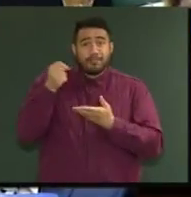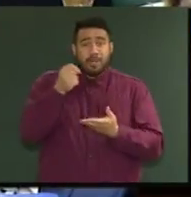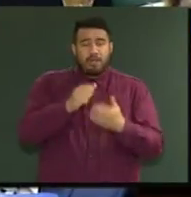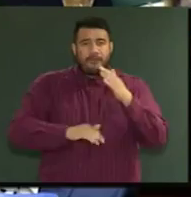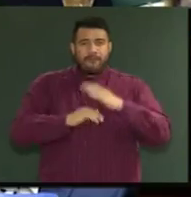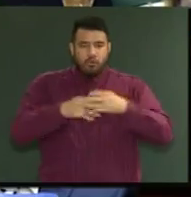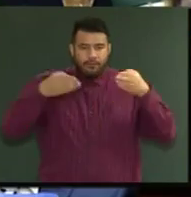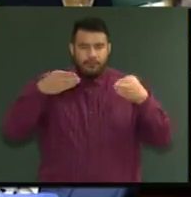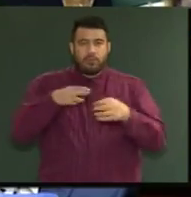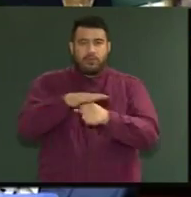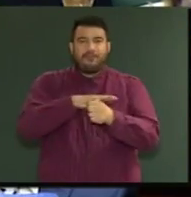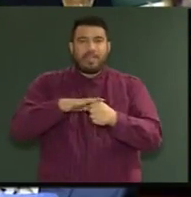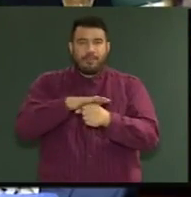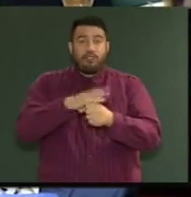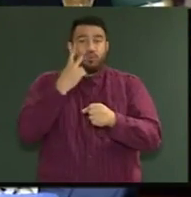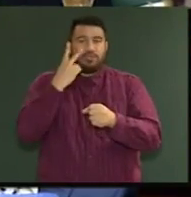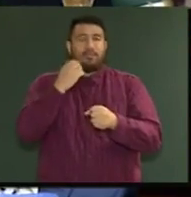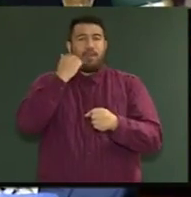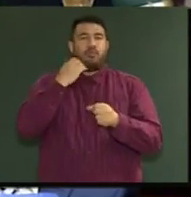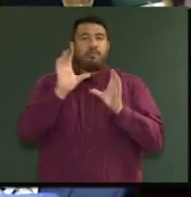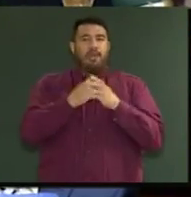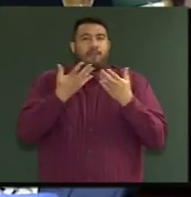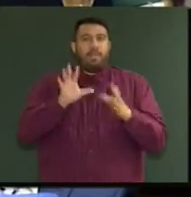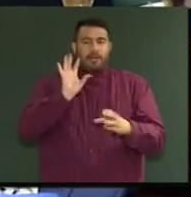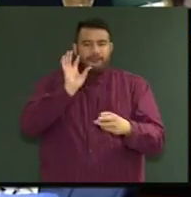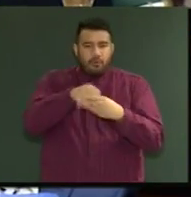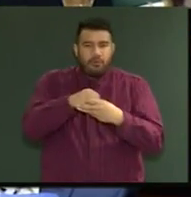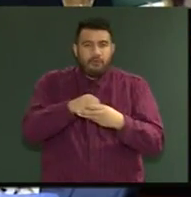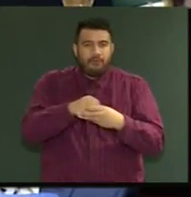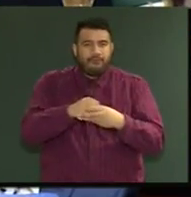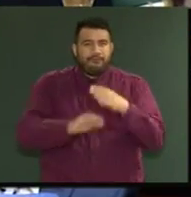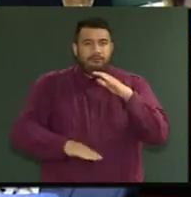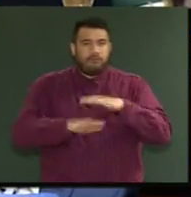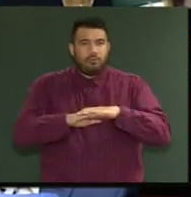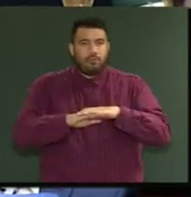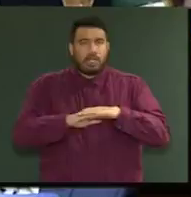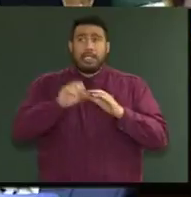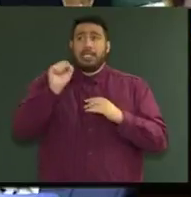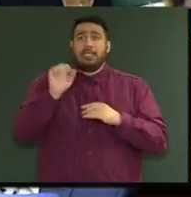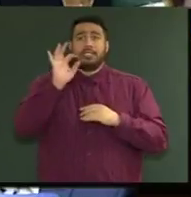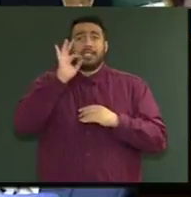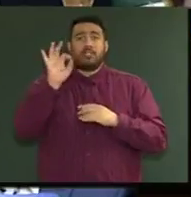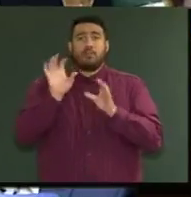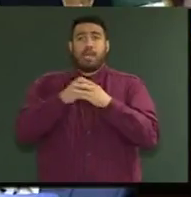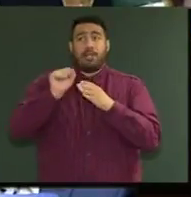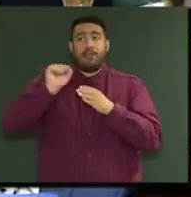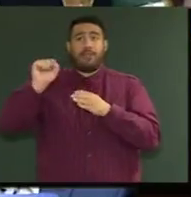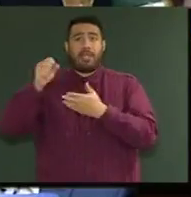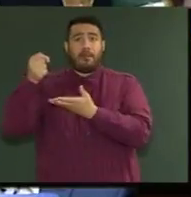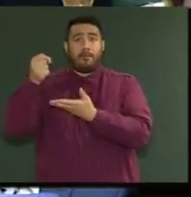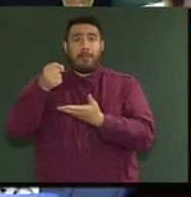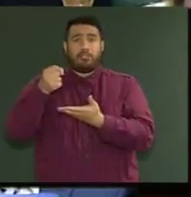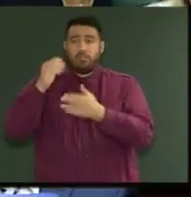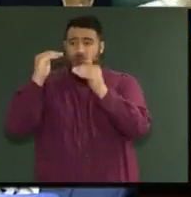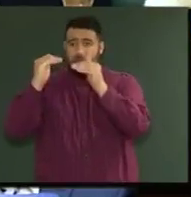whānau, and so while it has been a national party budget in some ways, I